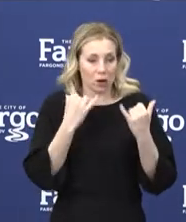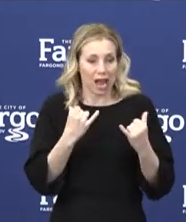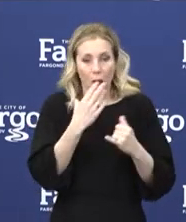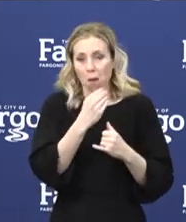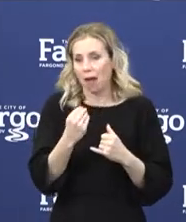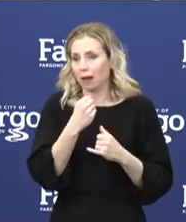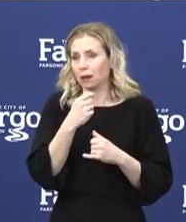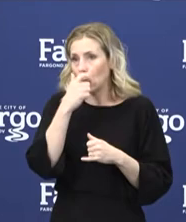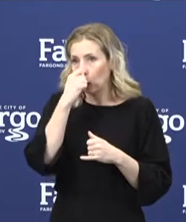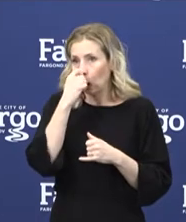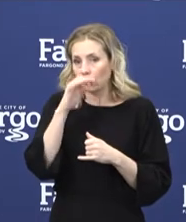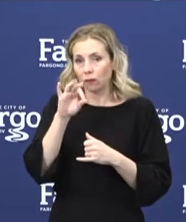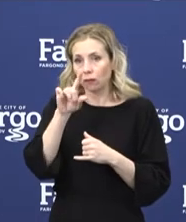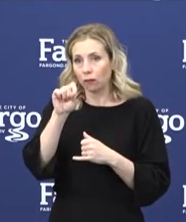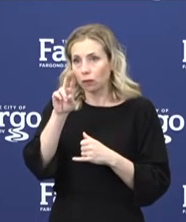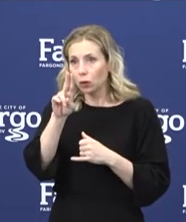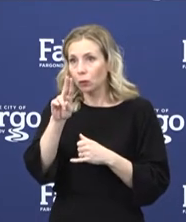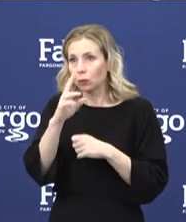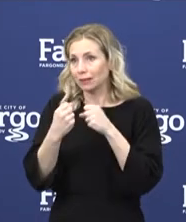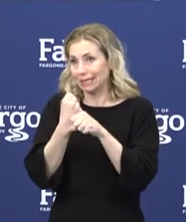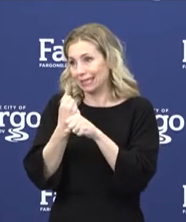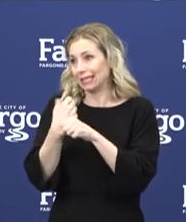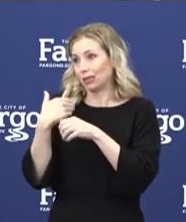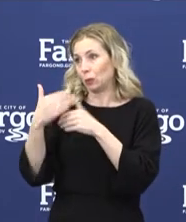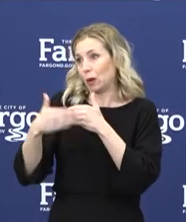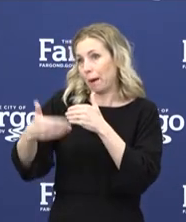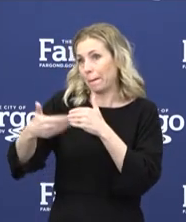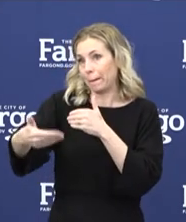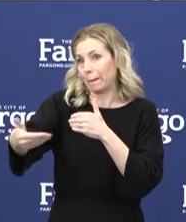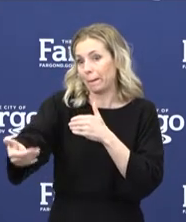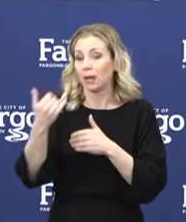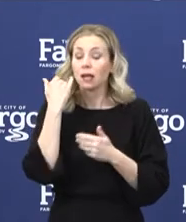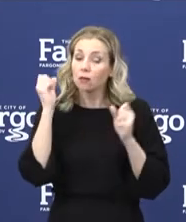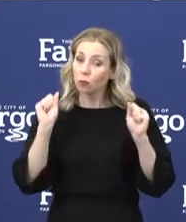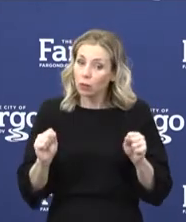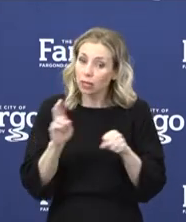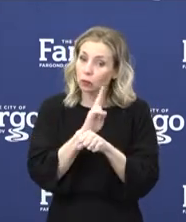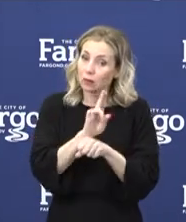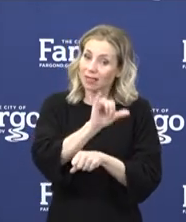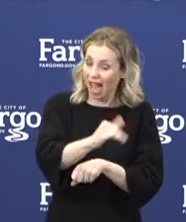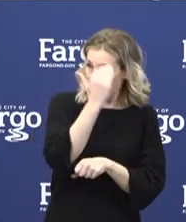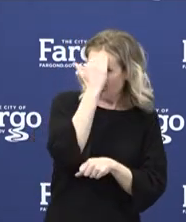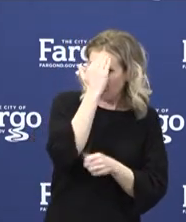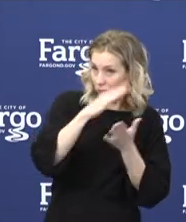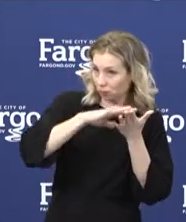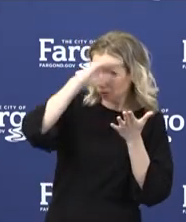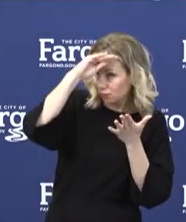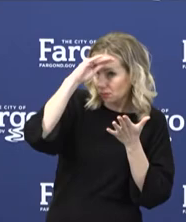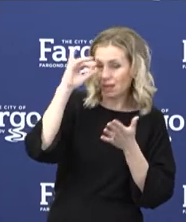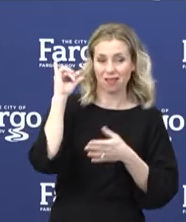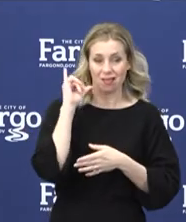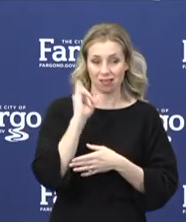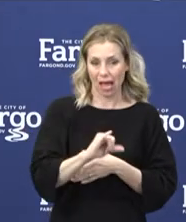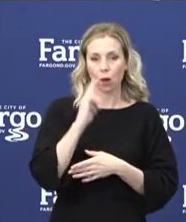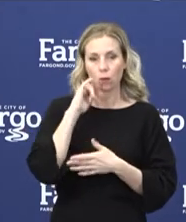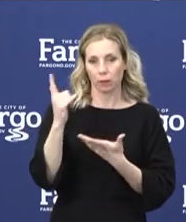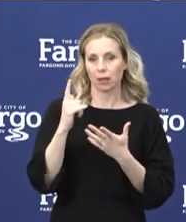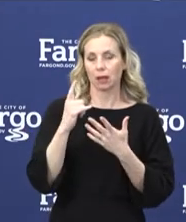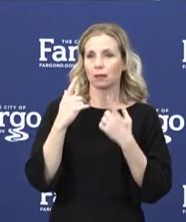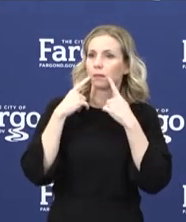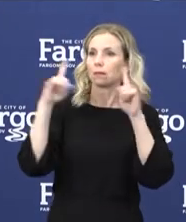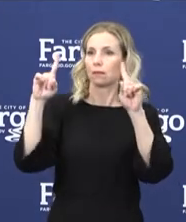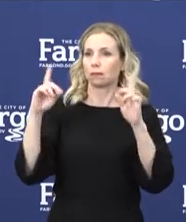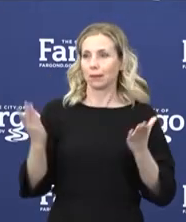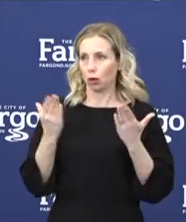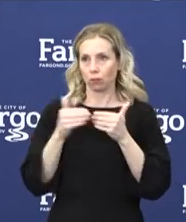season to come. If we can apply that knowledge gained from this pandemic experience, then that will be our public health silver lining going forward.